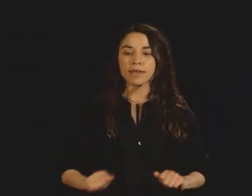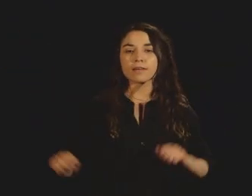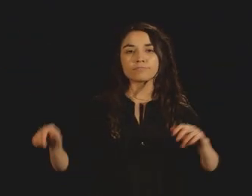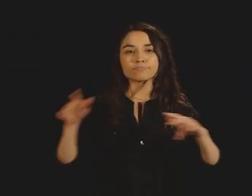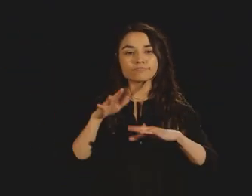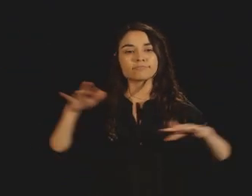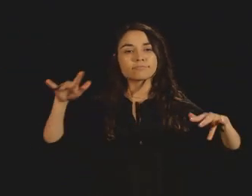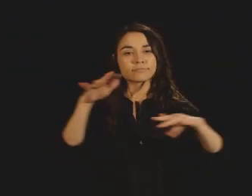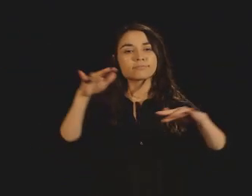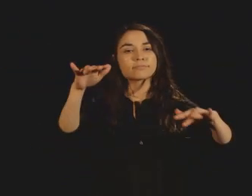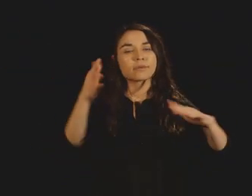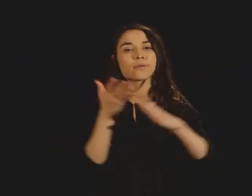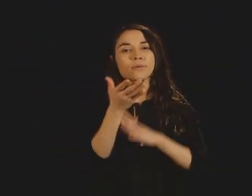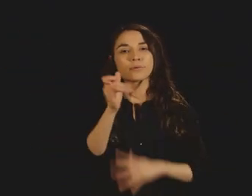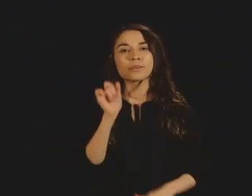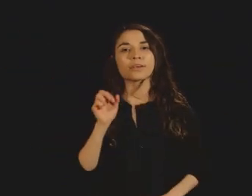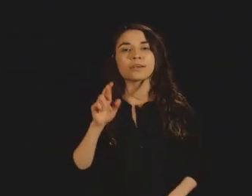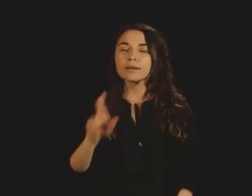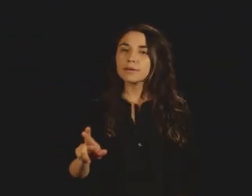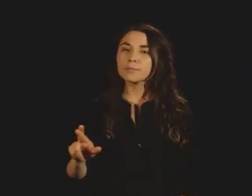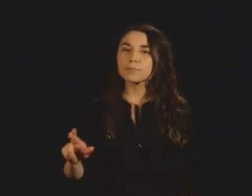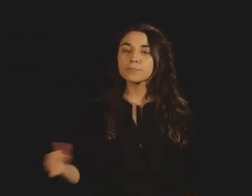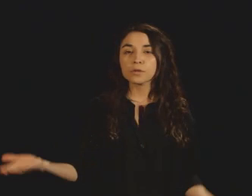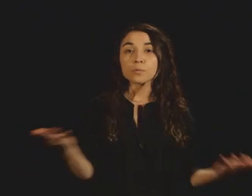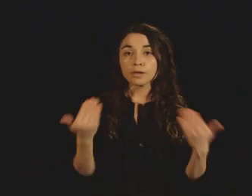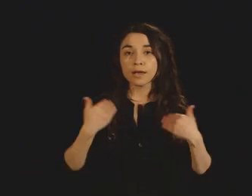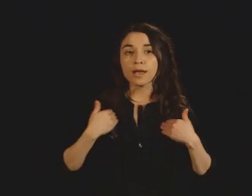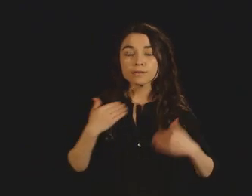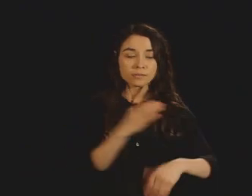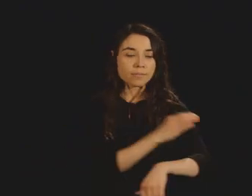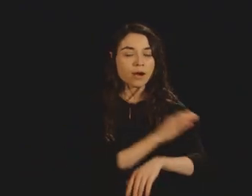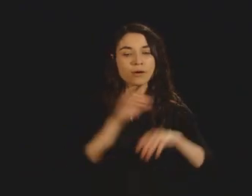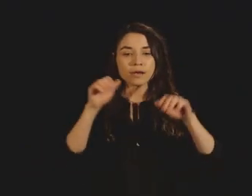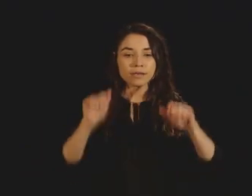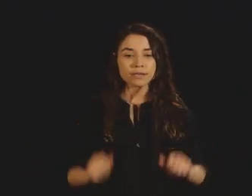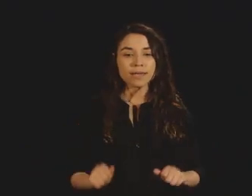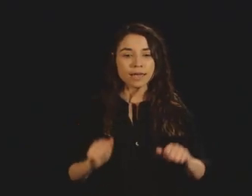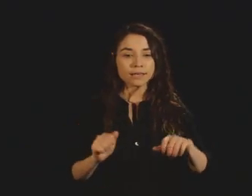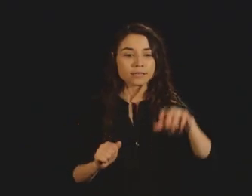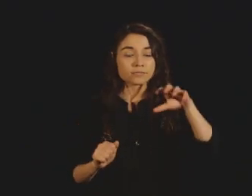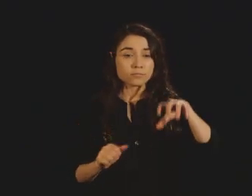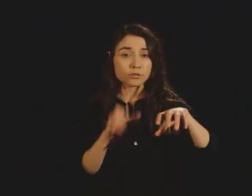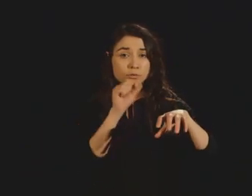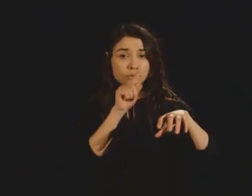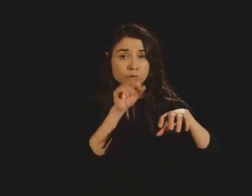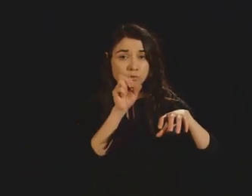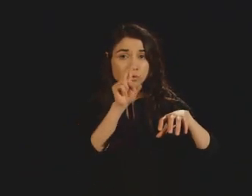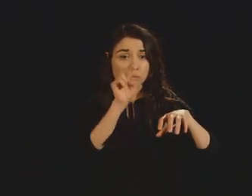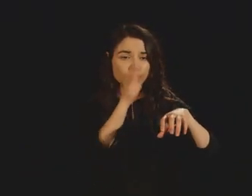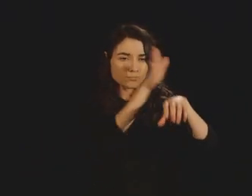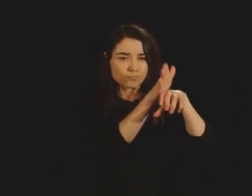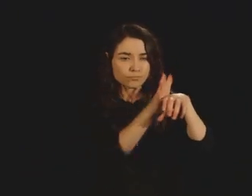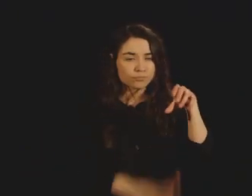to cut through stone, yet the agility to climb to the tallest of our Douglas fir trees?